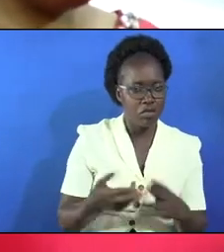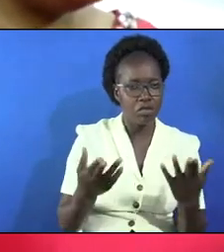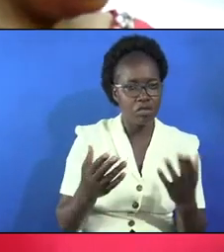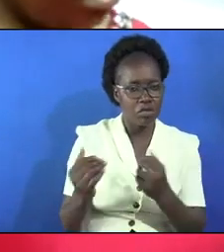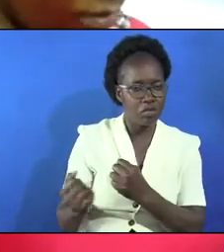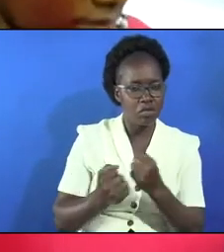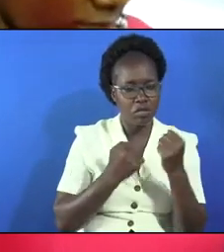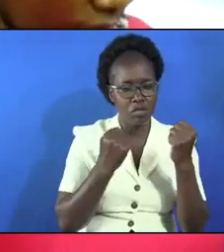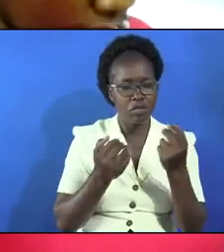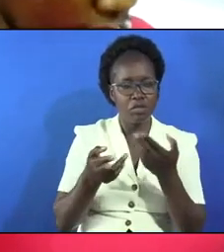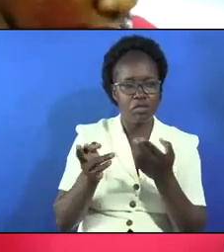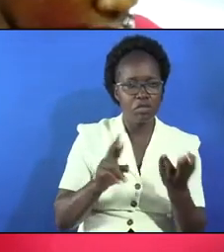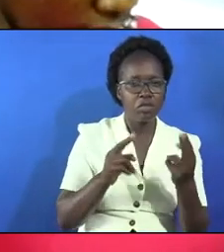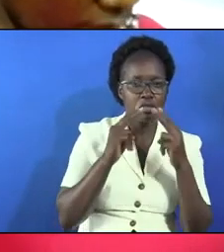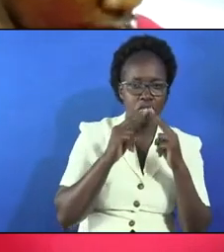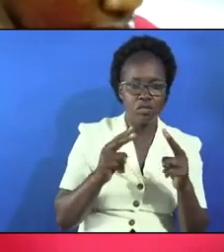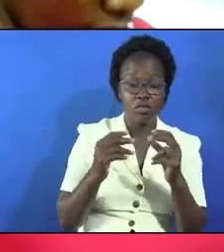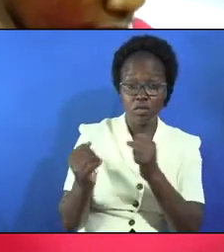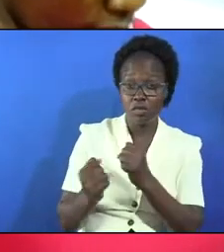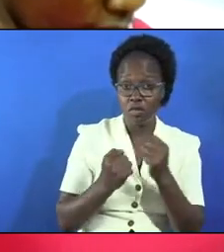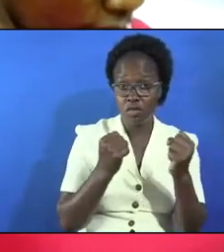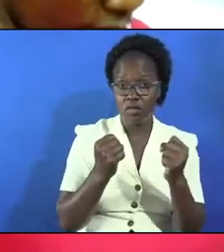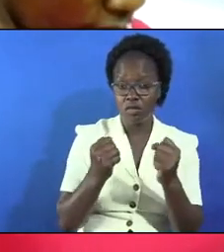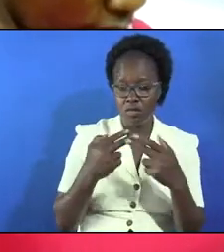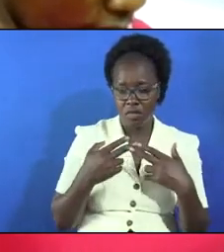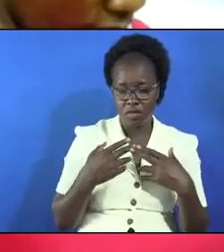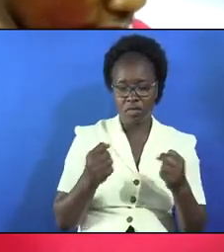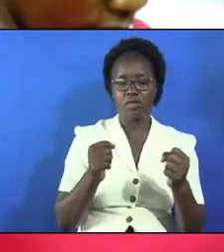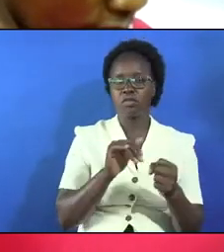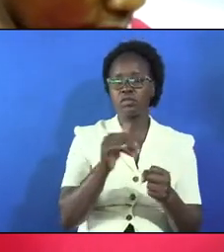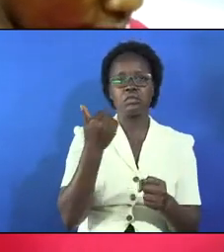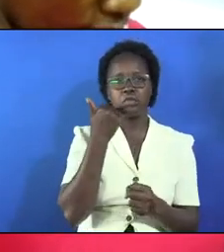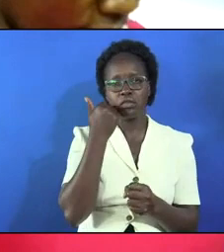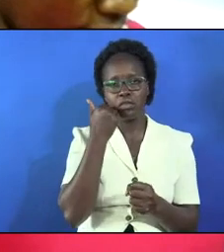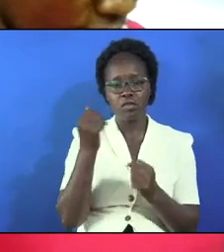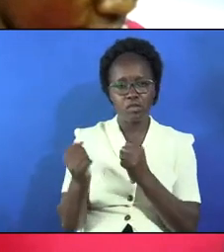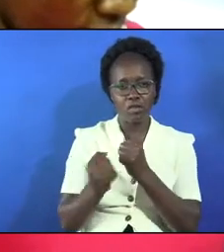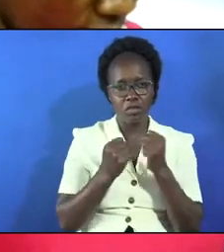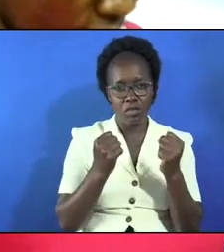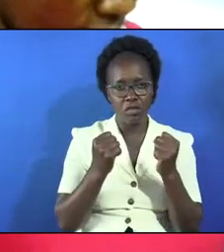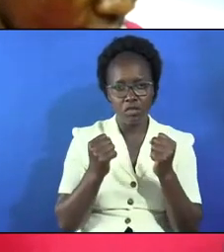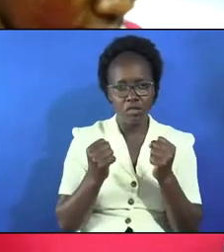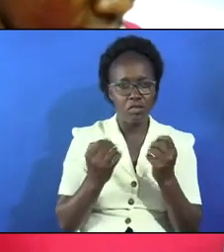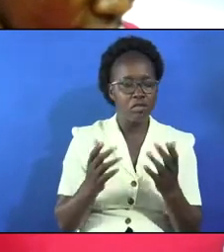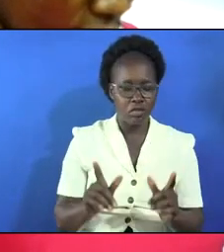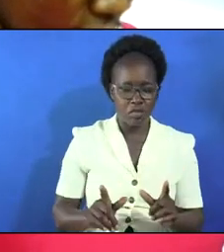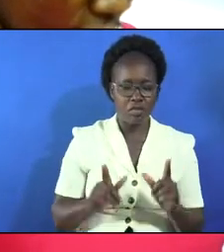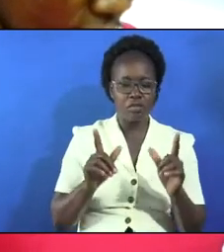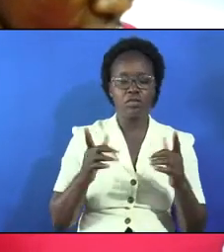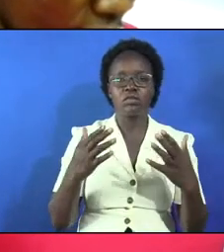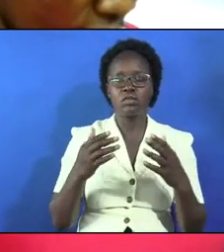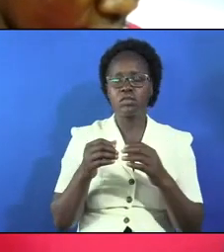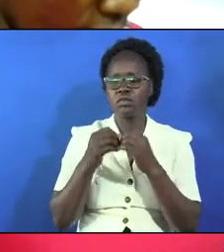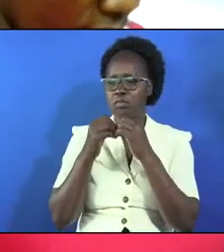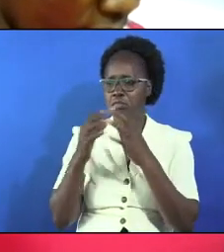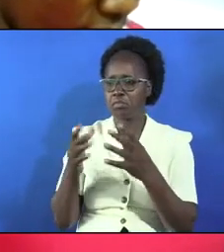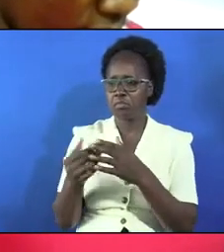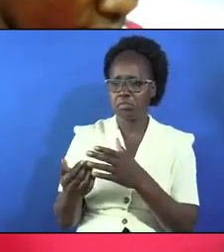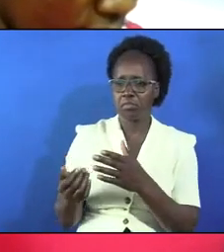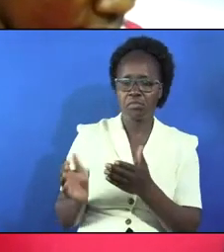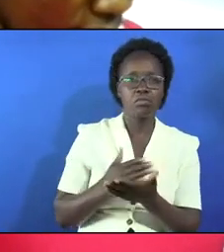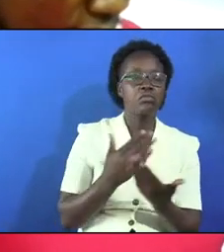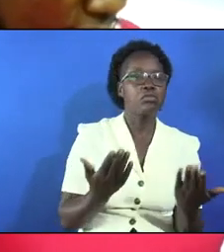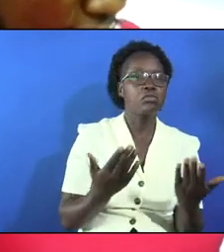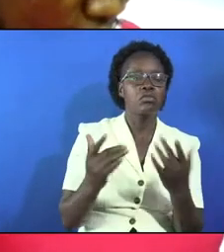powerful to restore peace powerful to heal those who are sick powerful to lift people from nothing to something